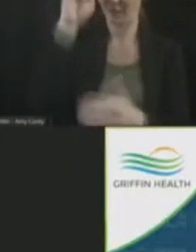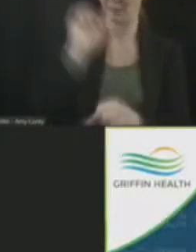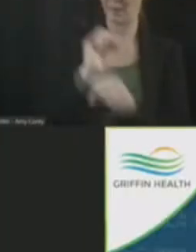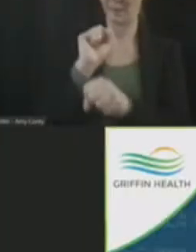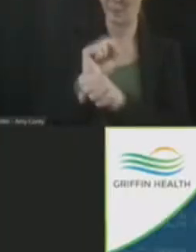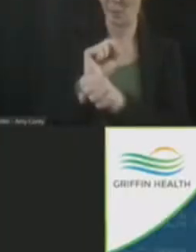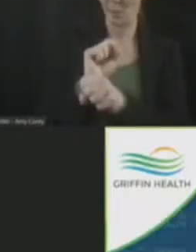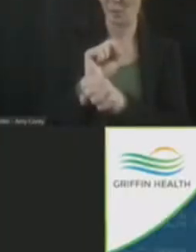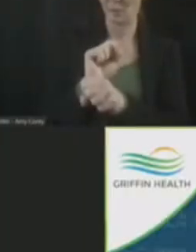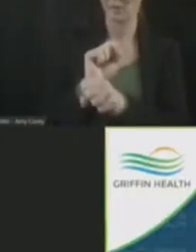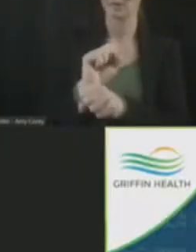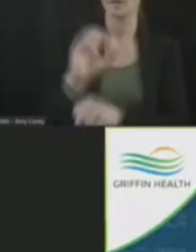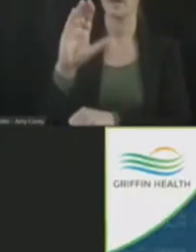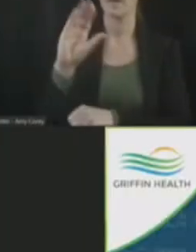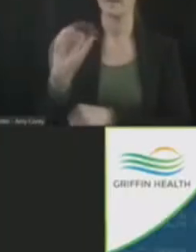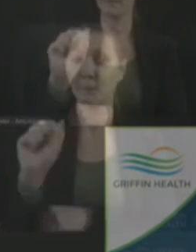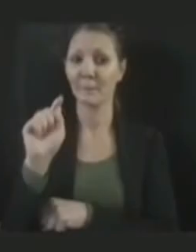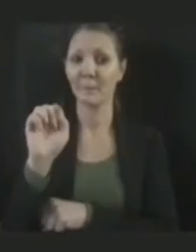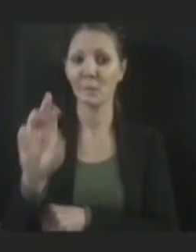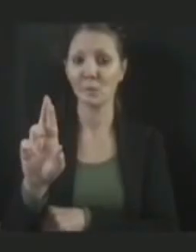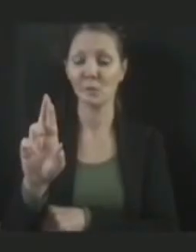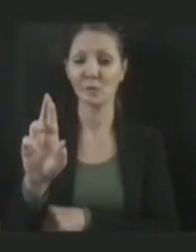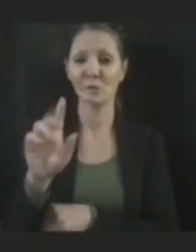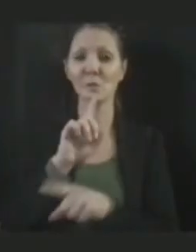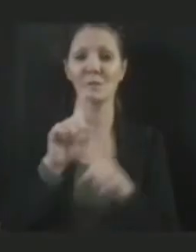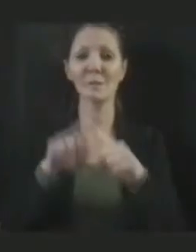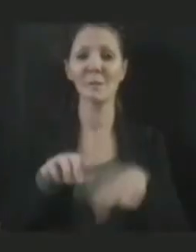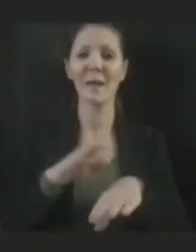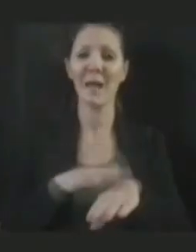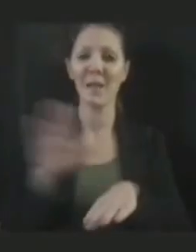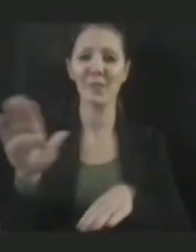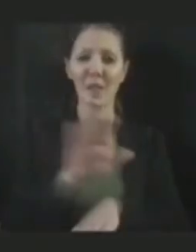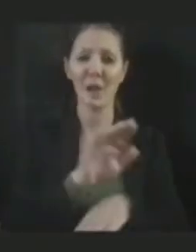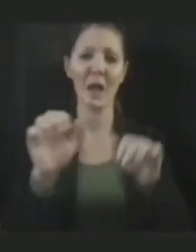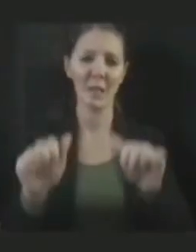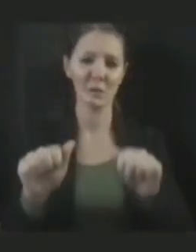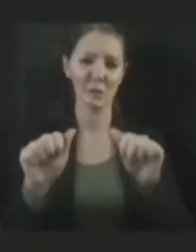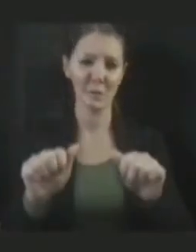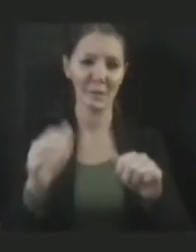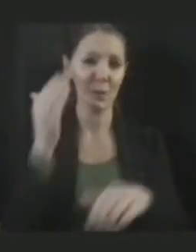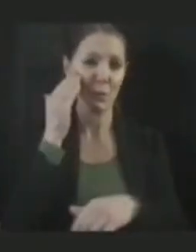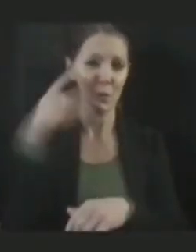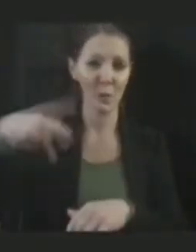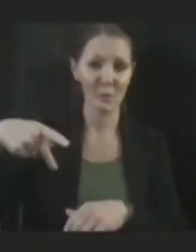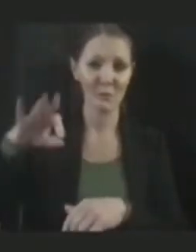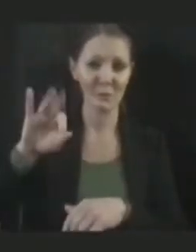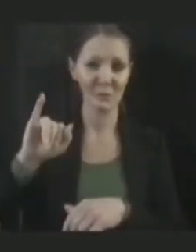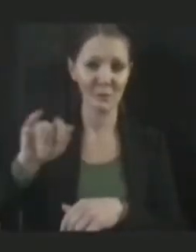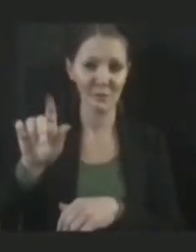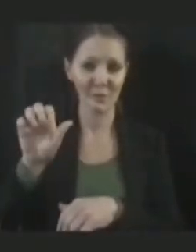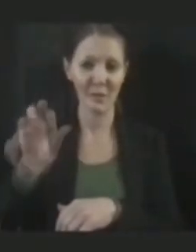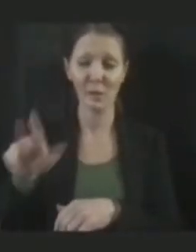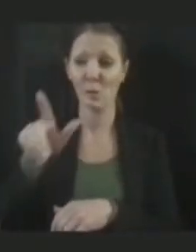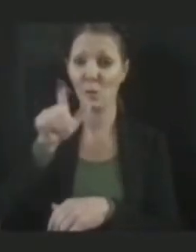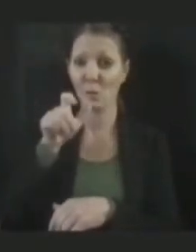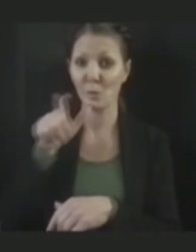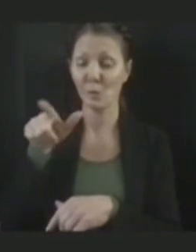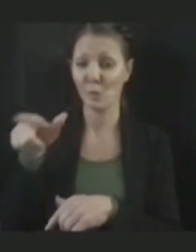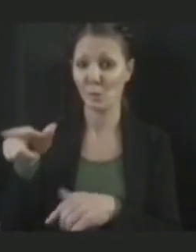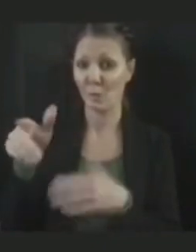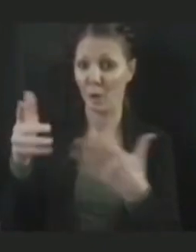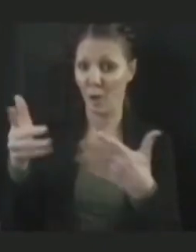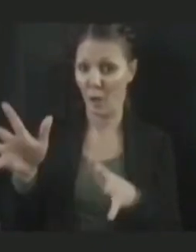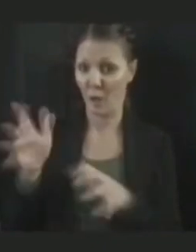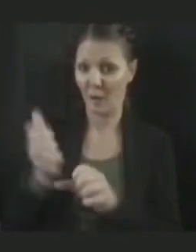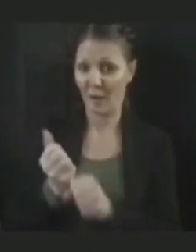You know, boosters, this is going to depend on eligibility. As you know, Pfizer vaccine, individuals that have received two